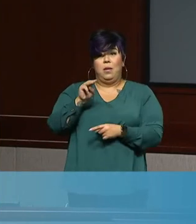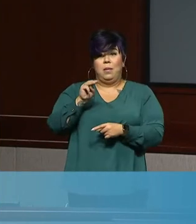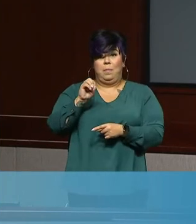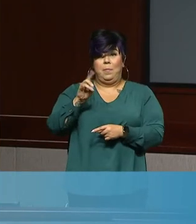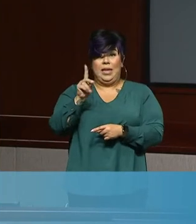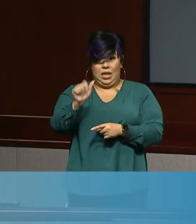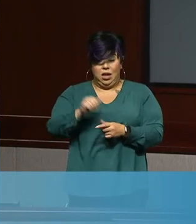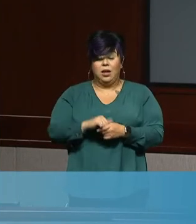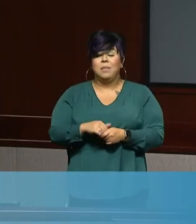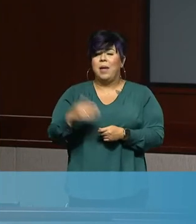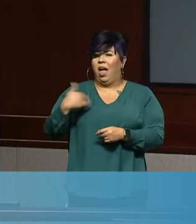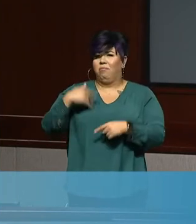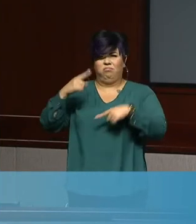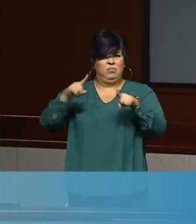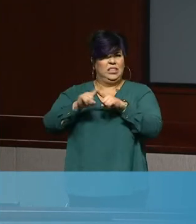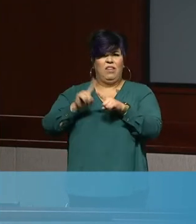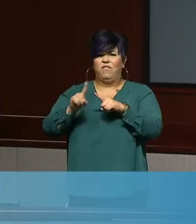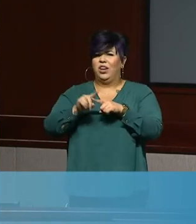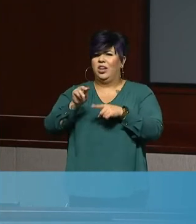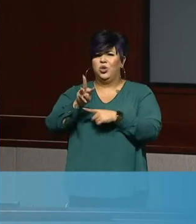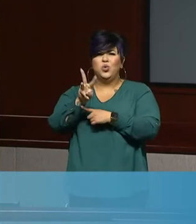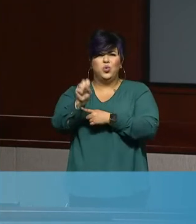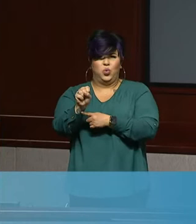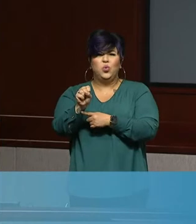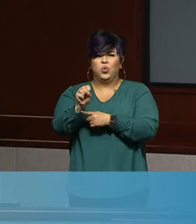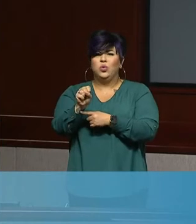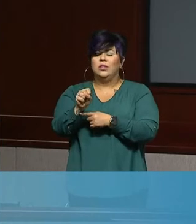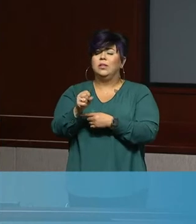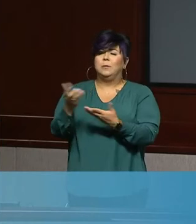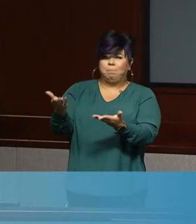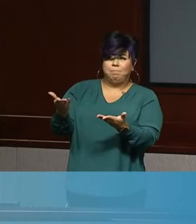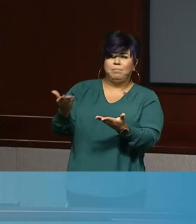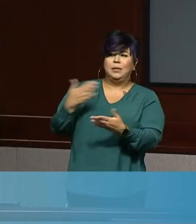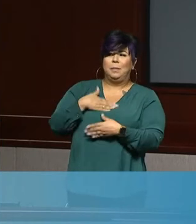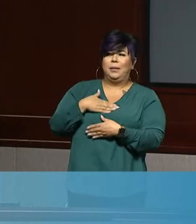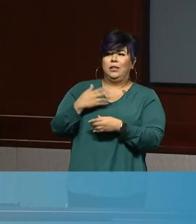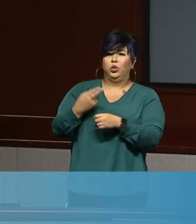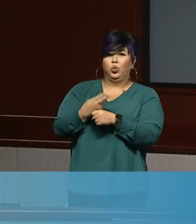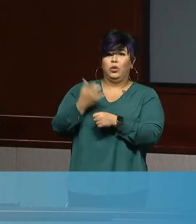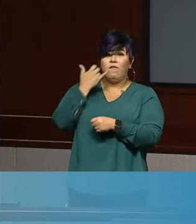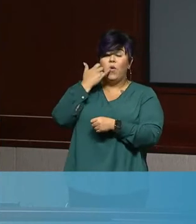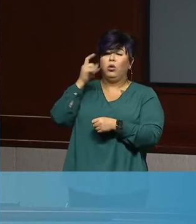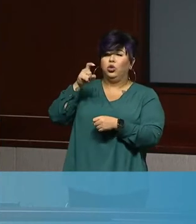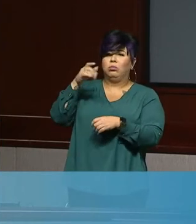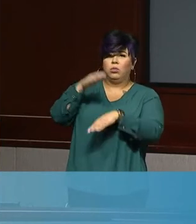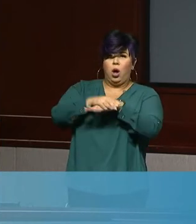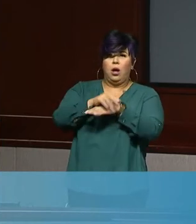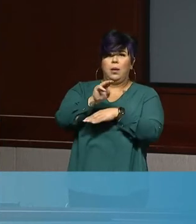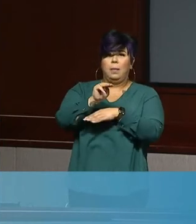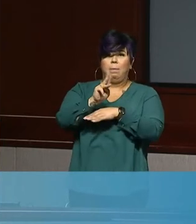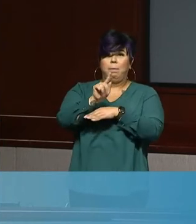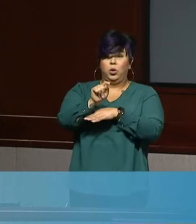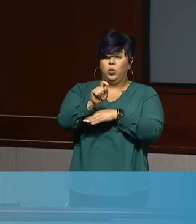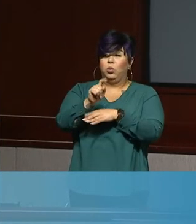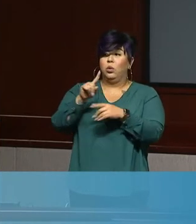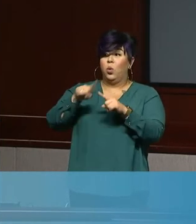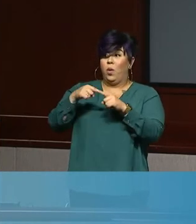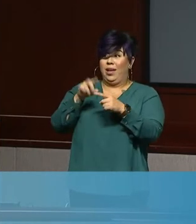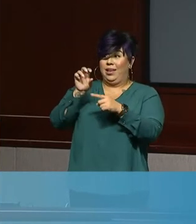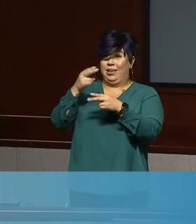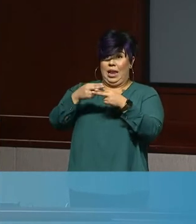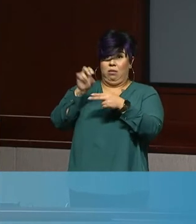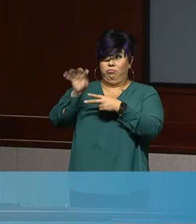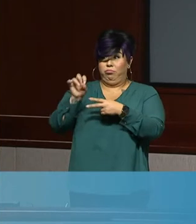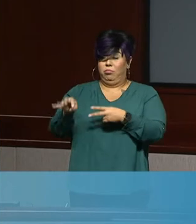We've got members of the media on the line. Your phone should be on mute. When I call on you, you press star